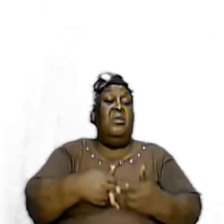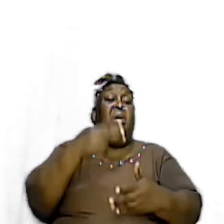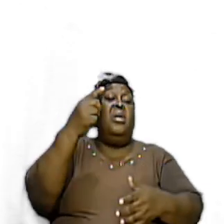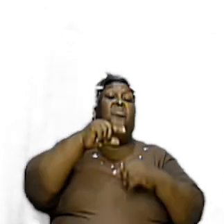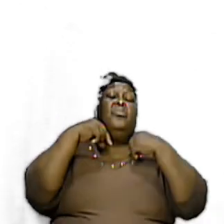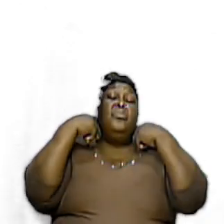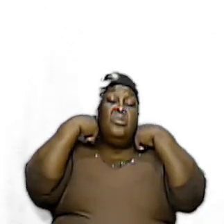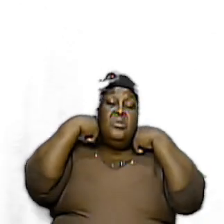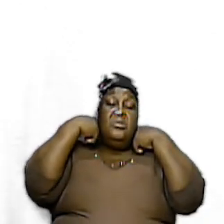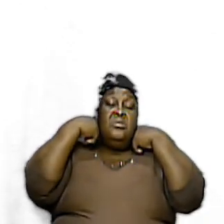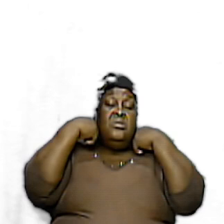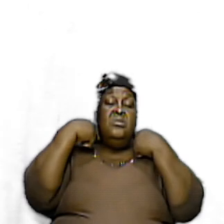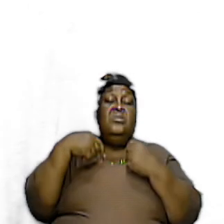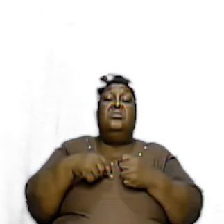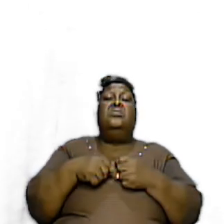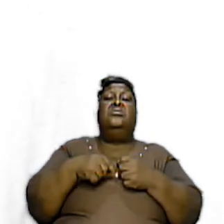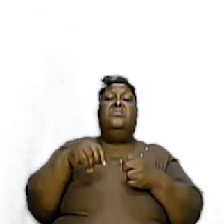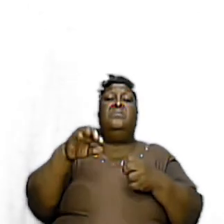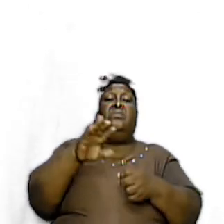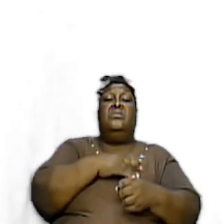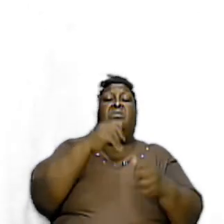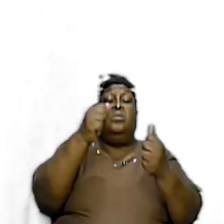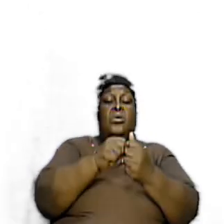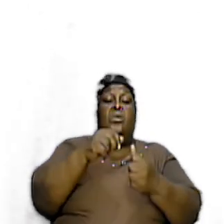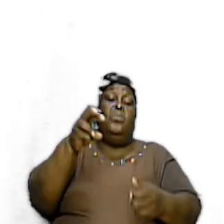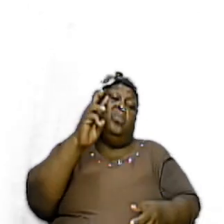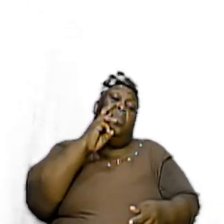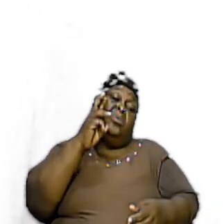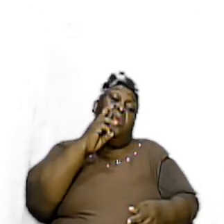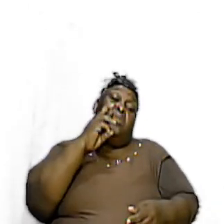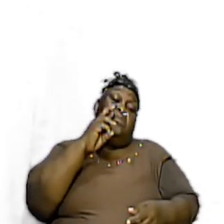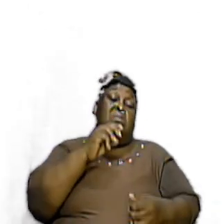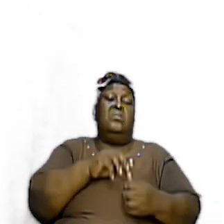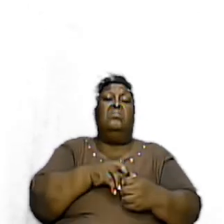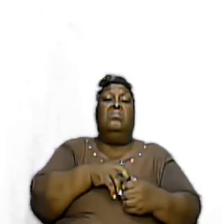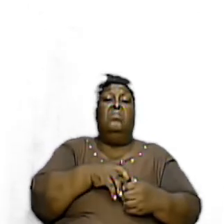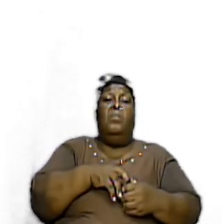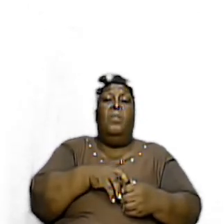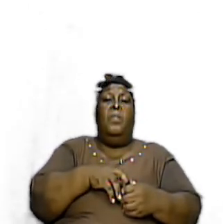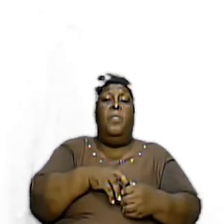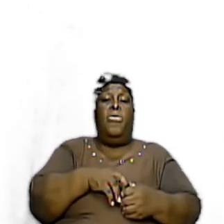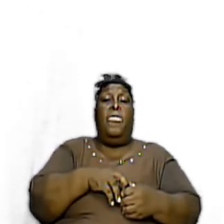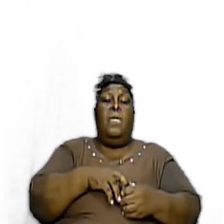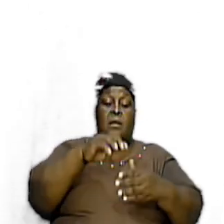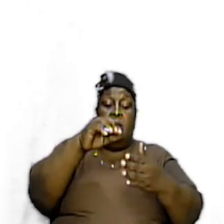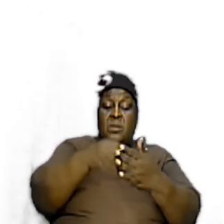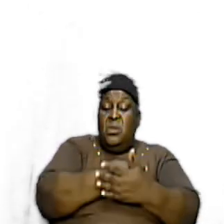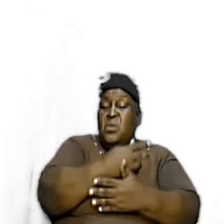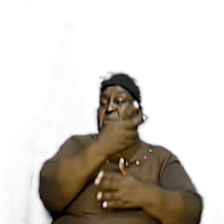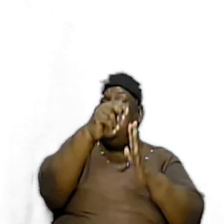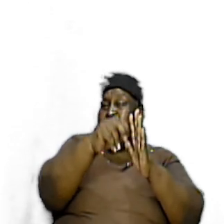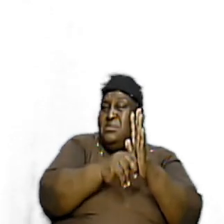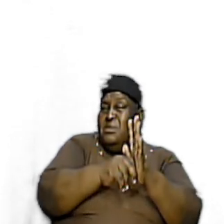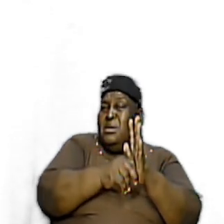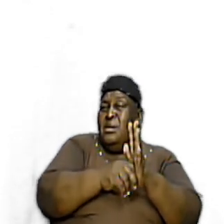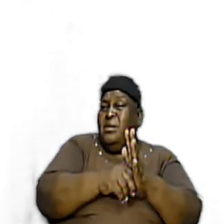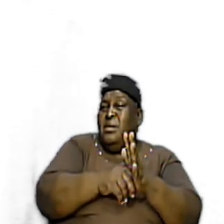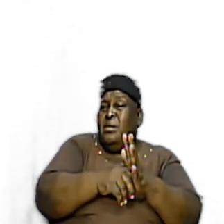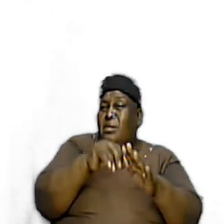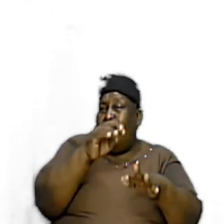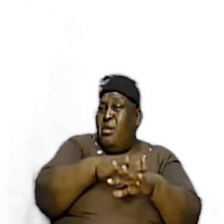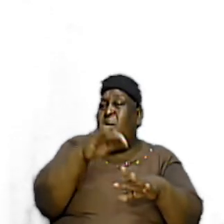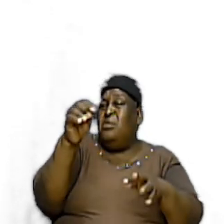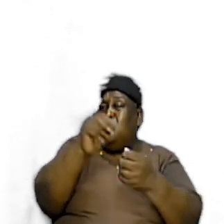he would die similarly we see in the new testament a call to wash but not at a brazen laver